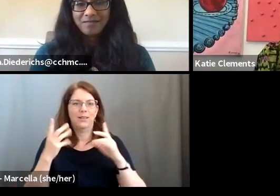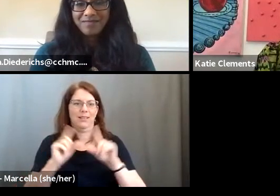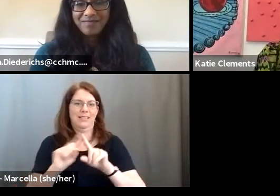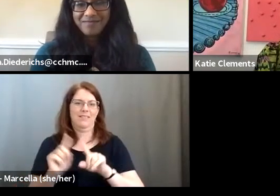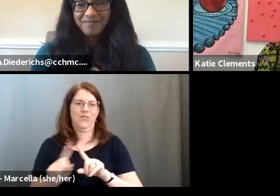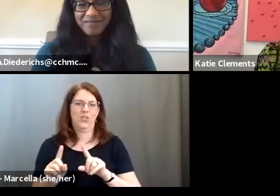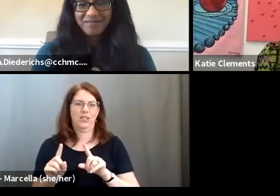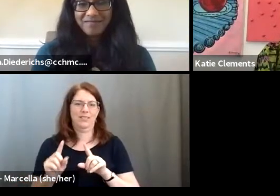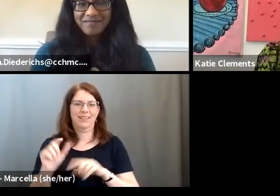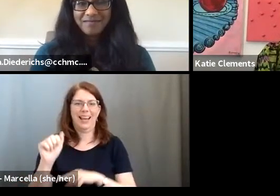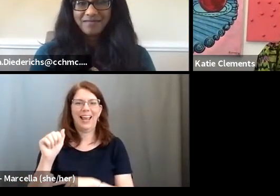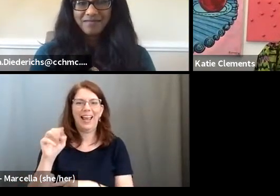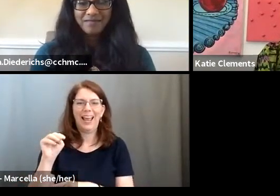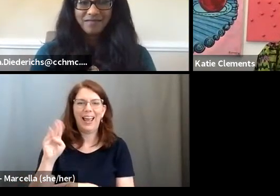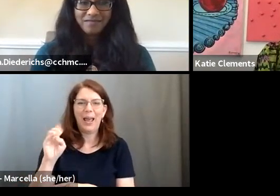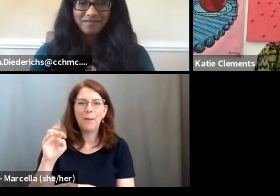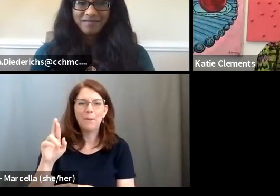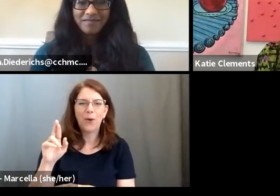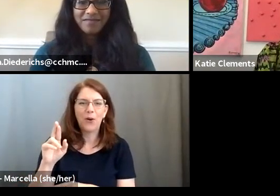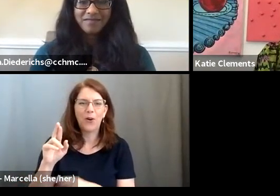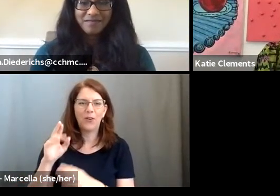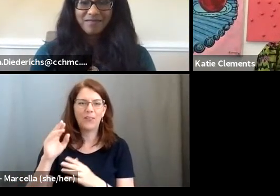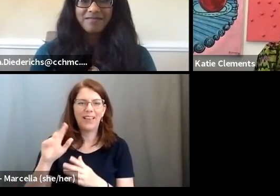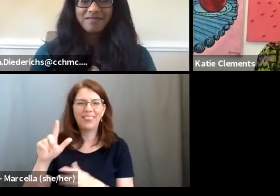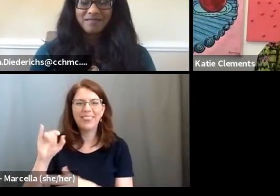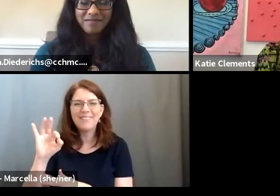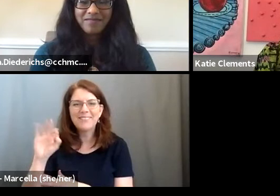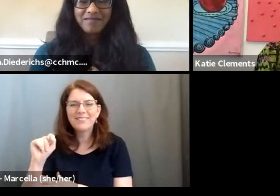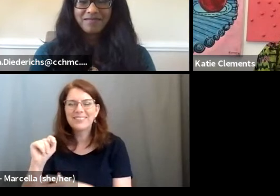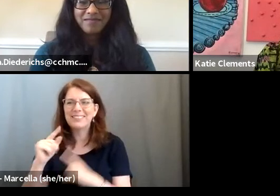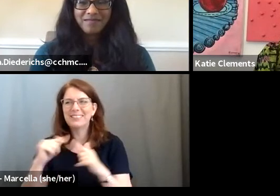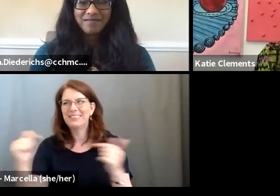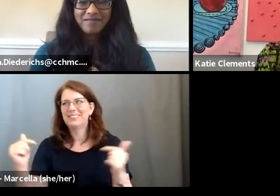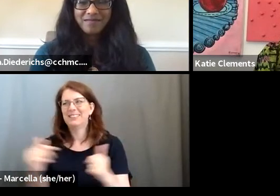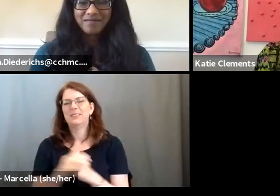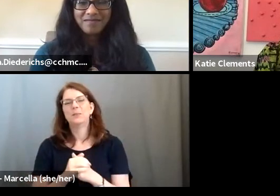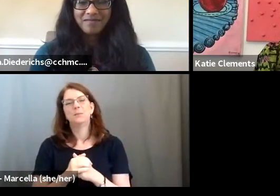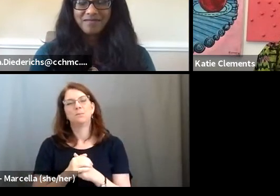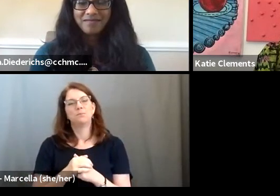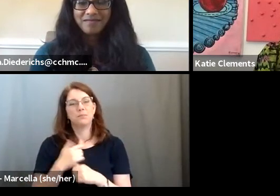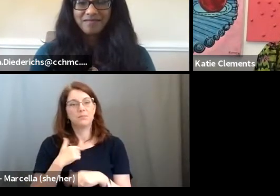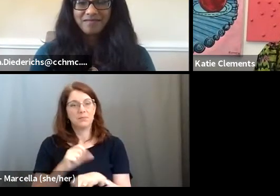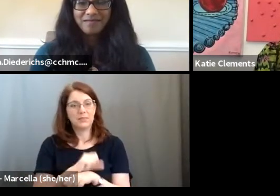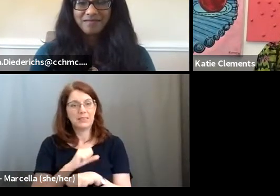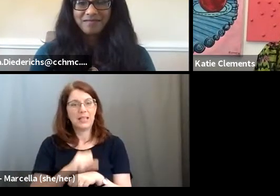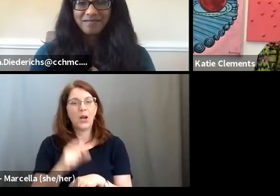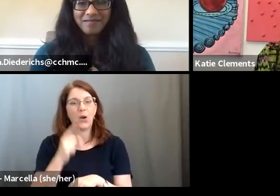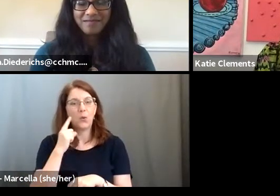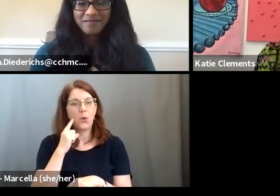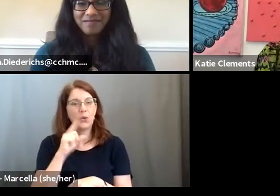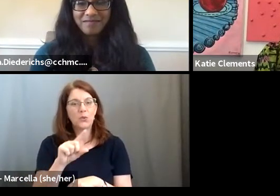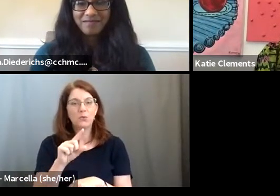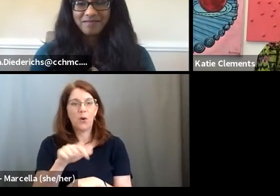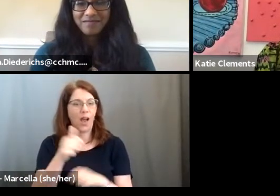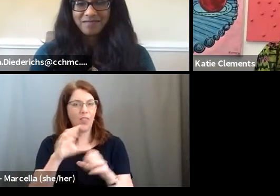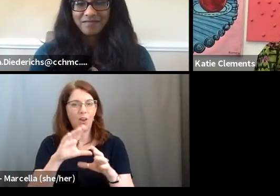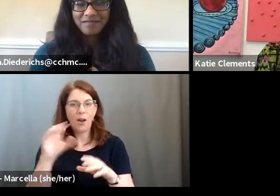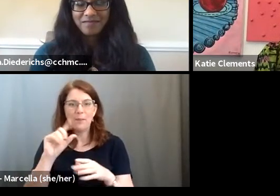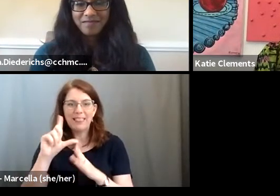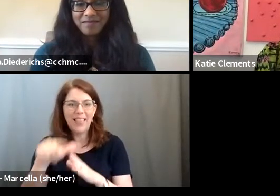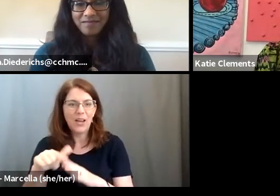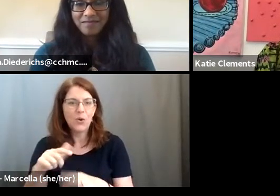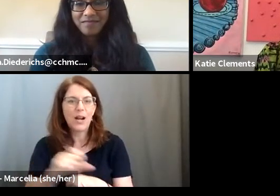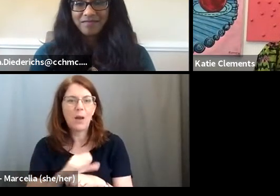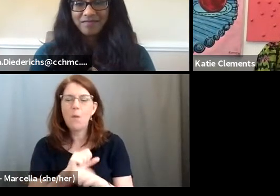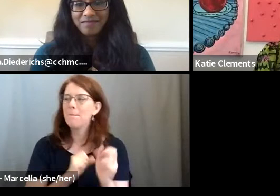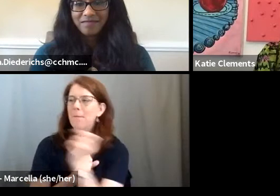amber lifts and crazy things like that, stat cameras. And I worked for Huffy Bikes later on and also went back to